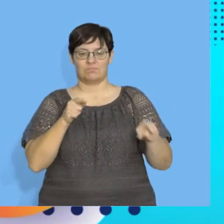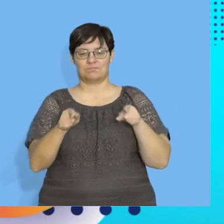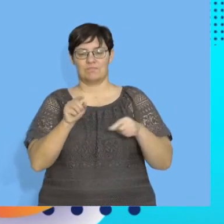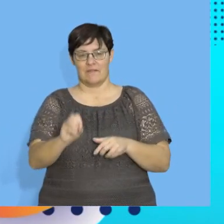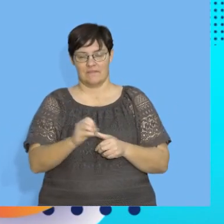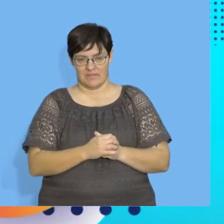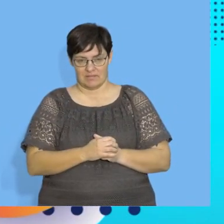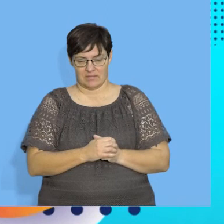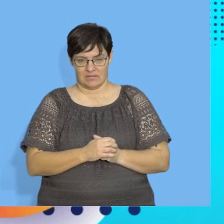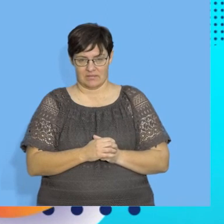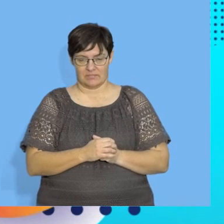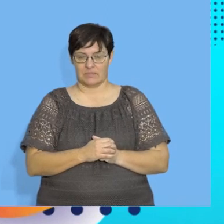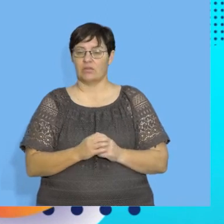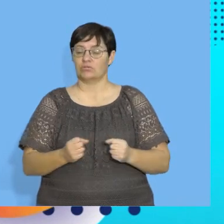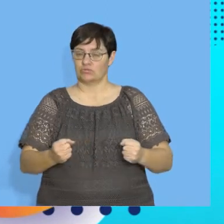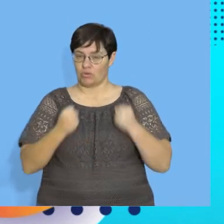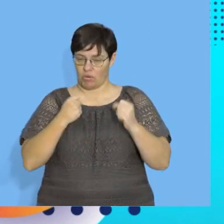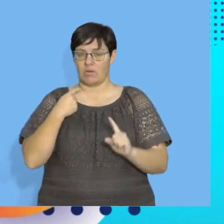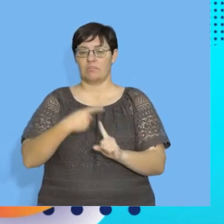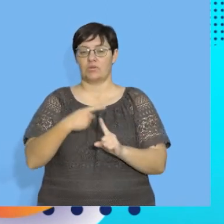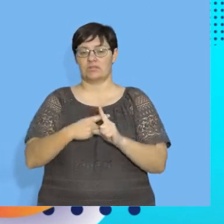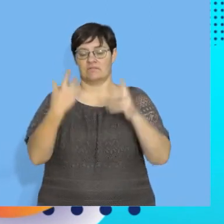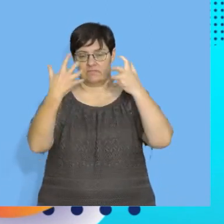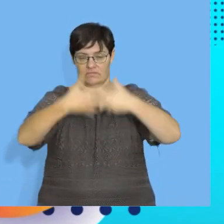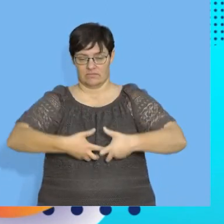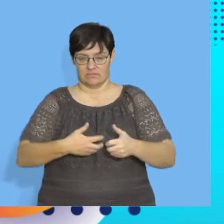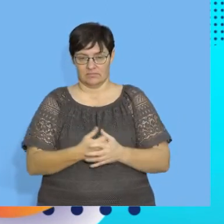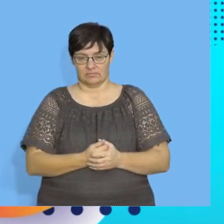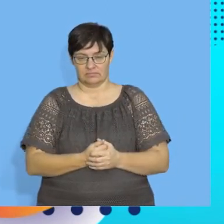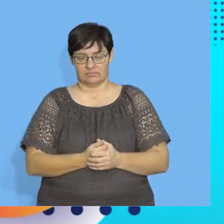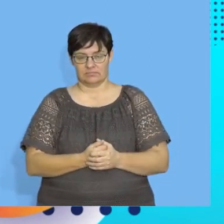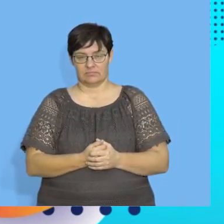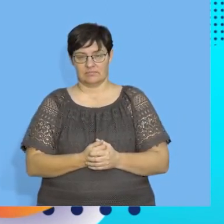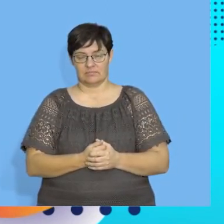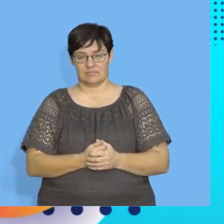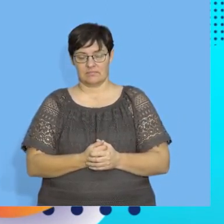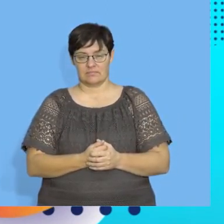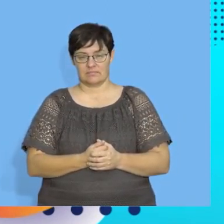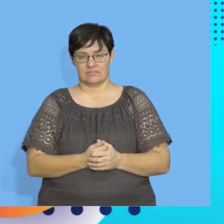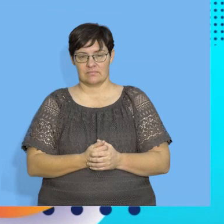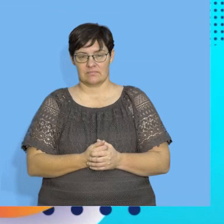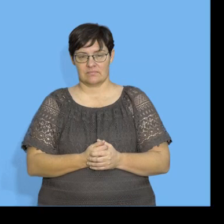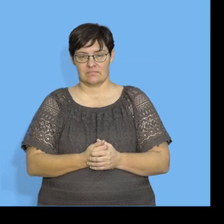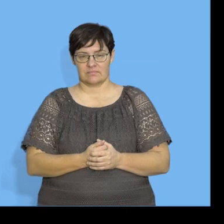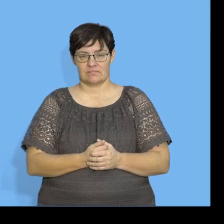association between the two. Strong, positive correlation. Okay. Okay.